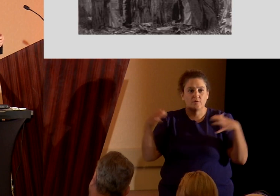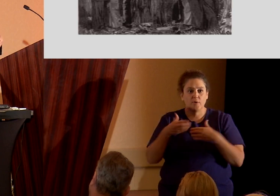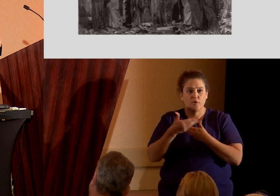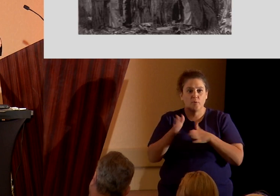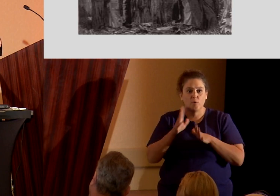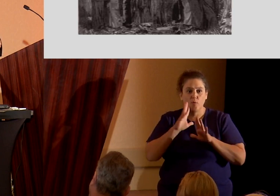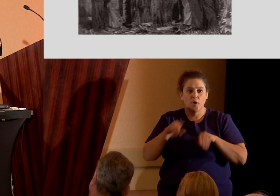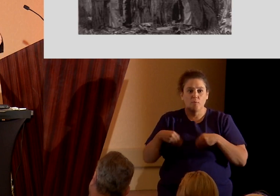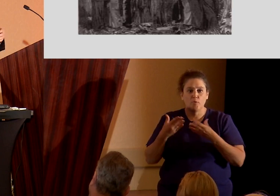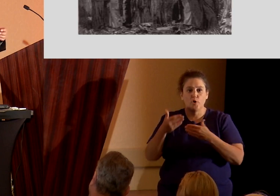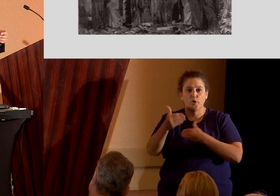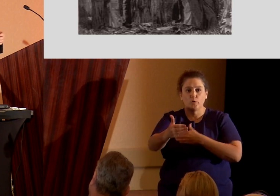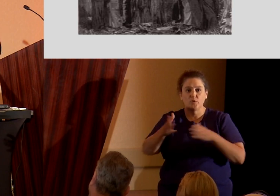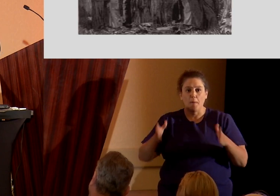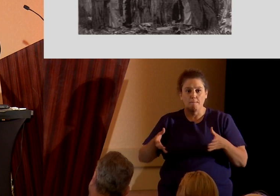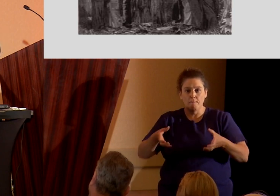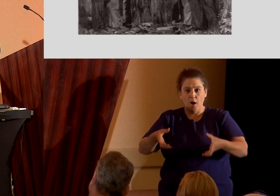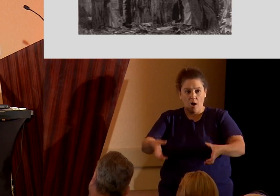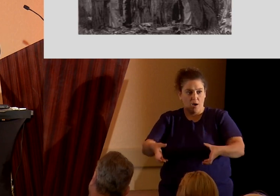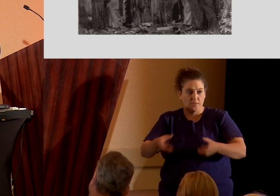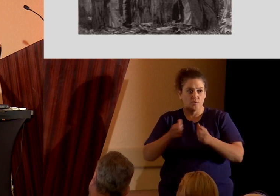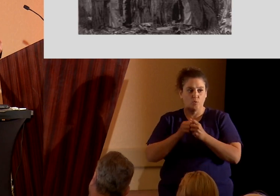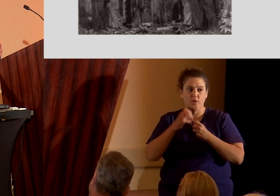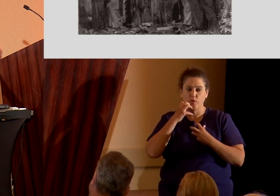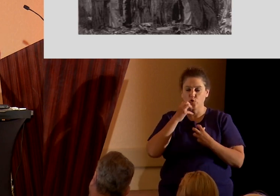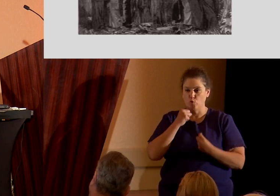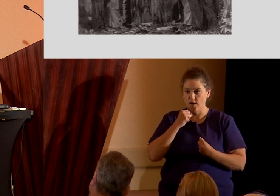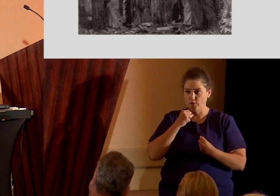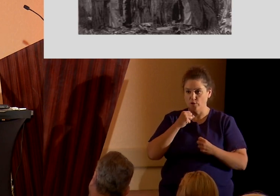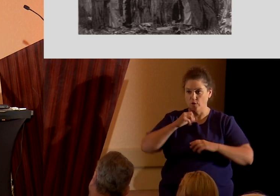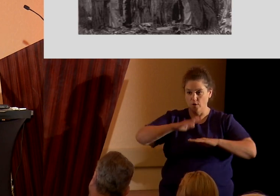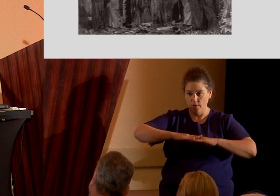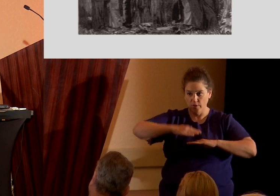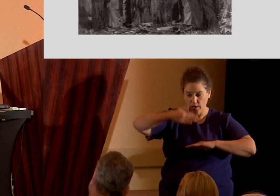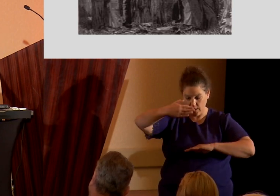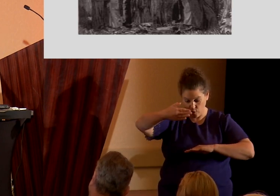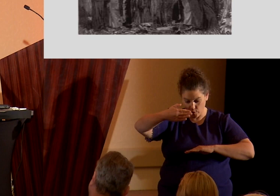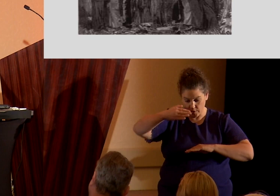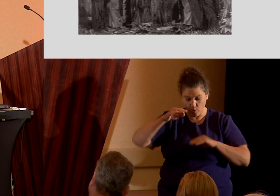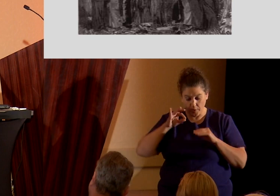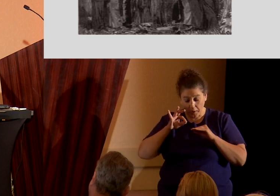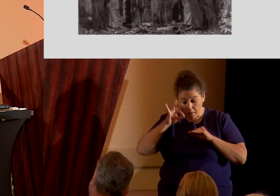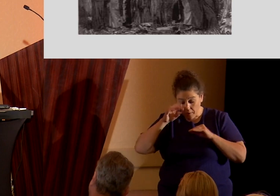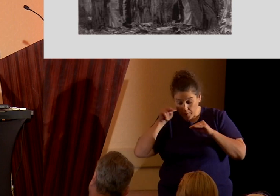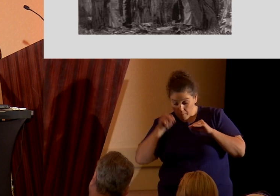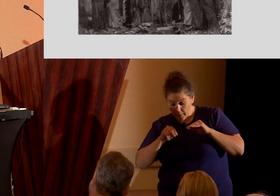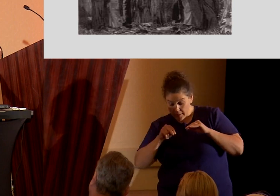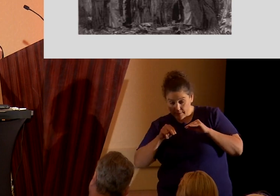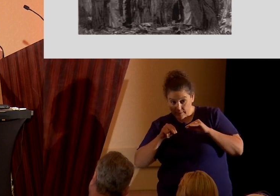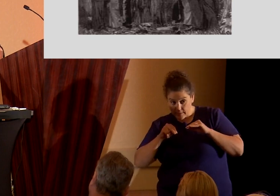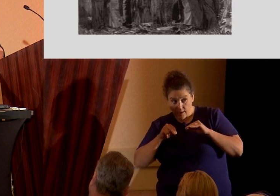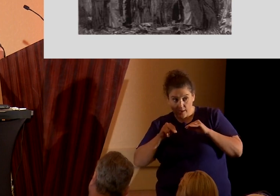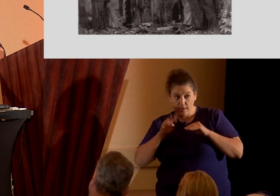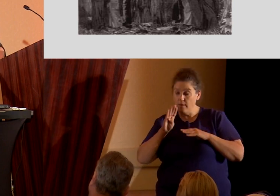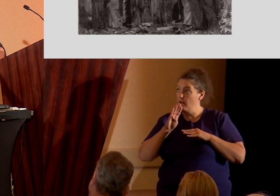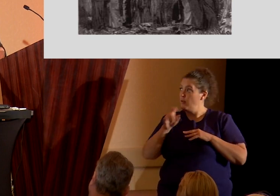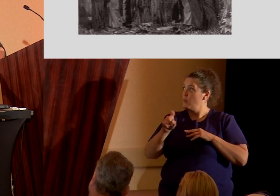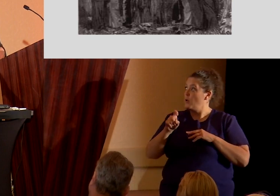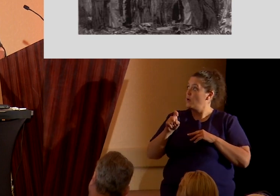produced a box which he said contained the treasure. The lid was open, the witnesses peeped inside, and the box